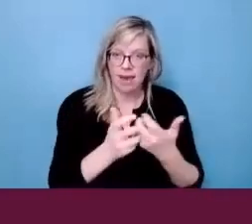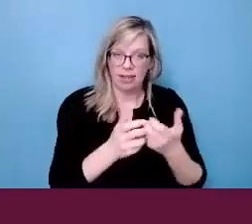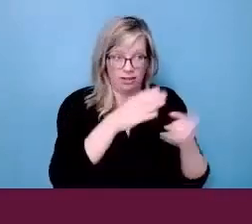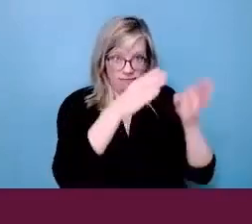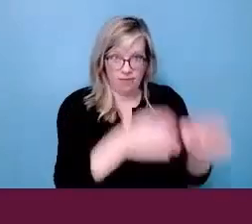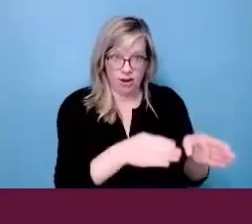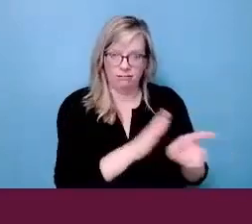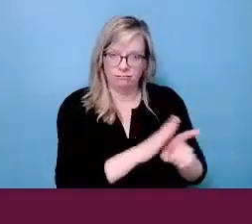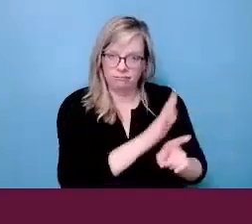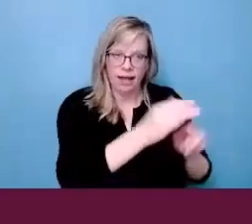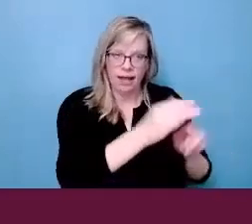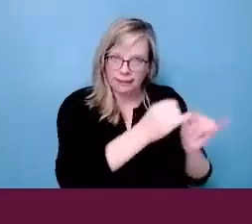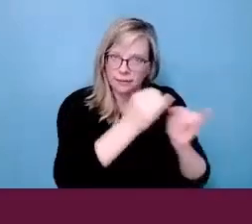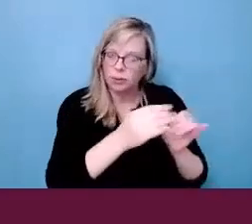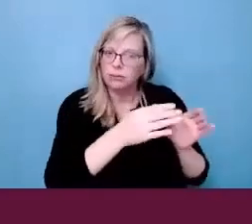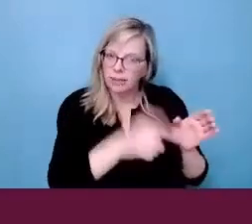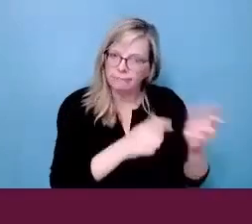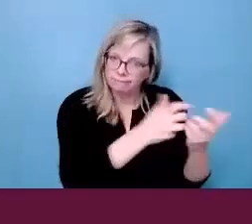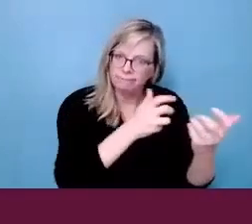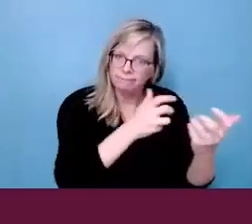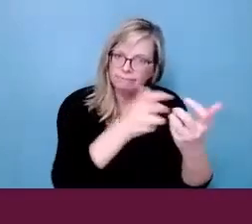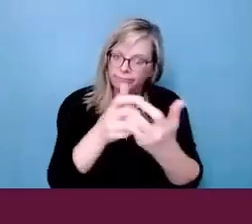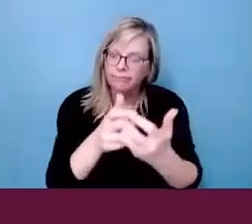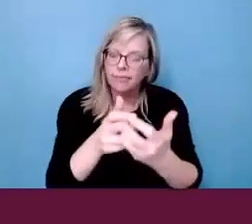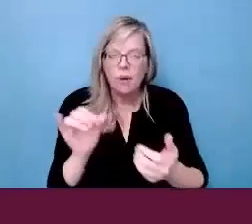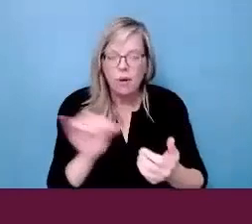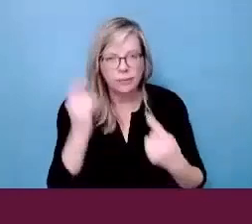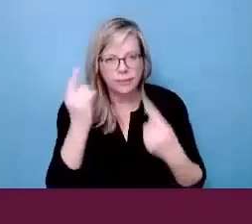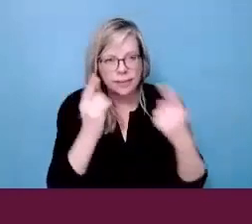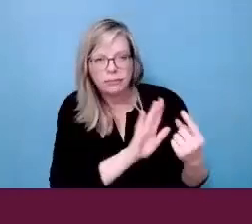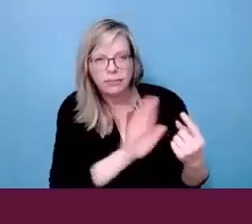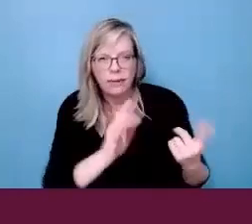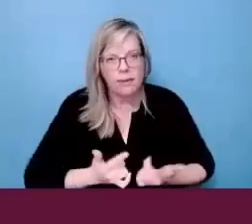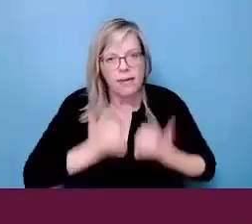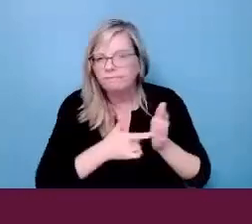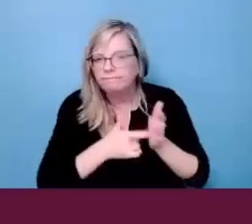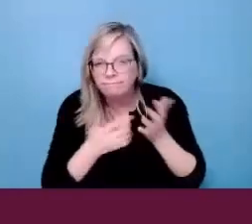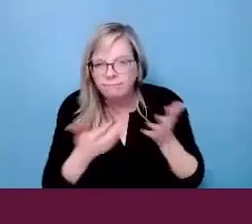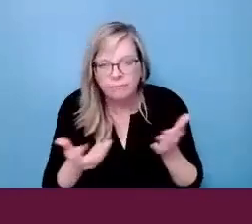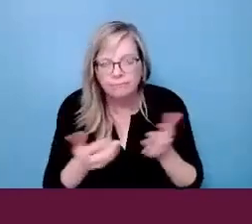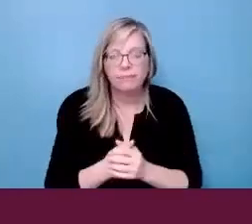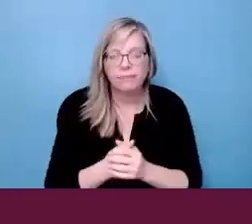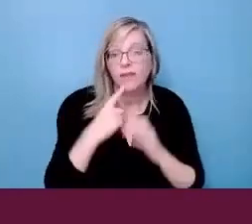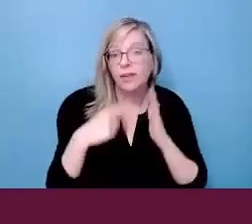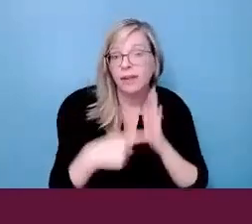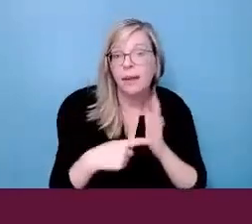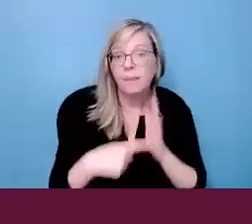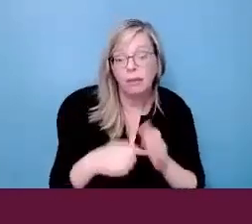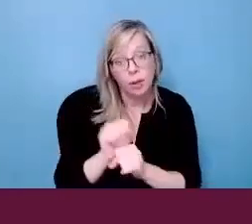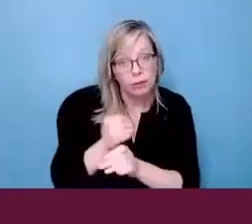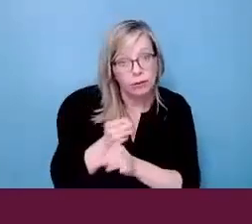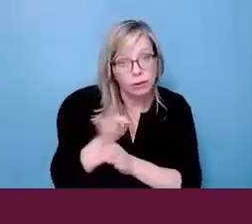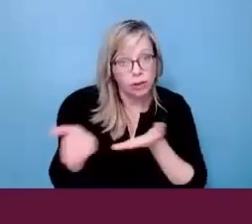sustainable. They should be individualized to the needs of each person, and they should address several aspects in someone's life. So this may